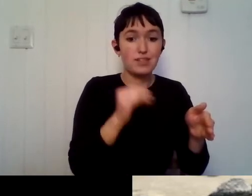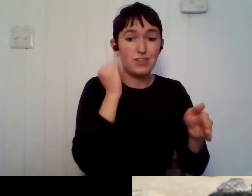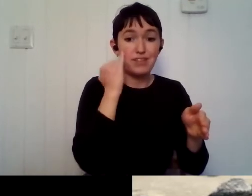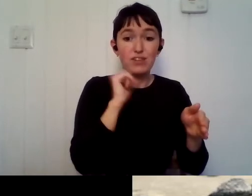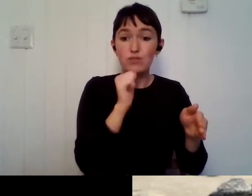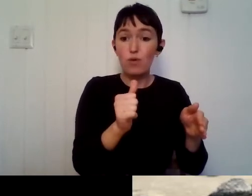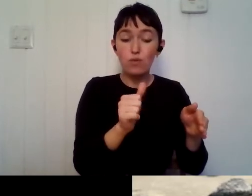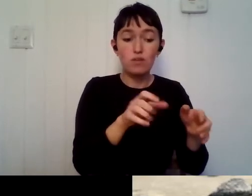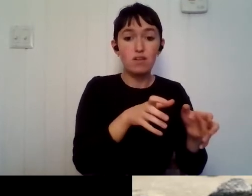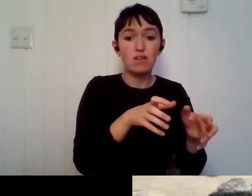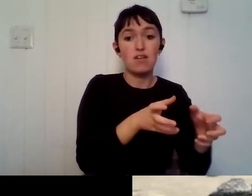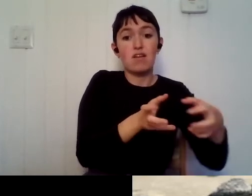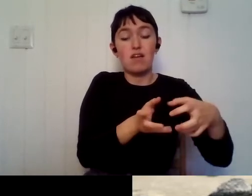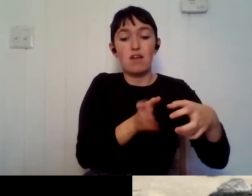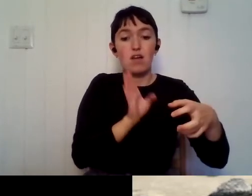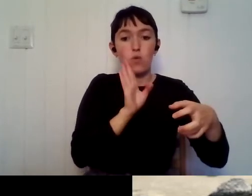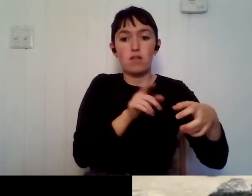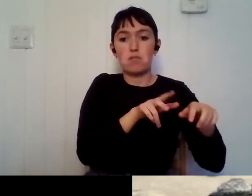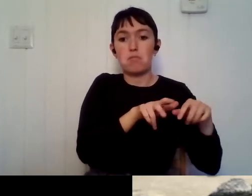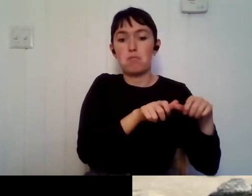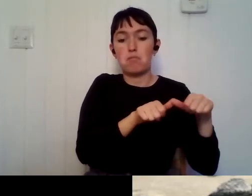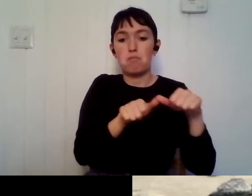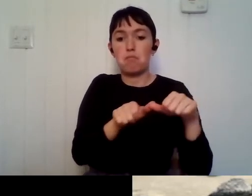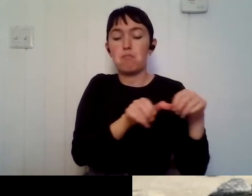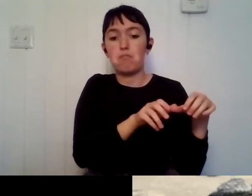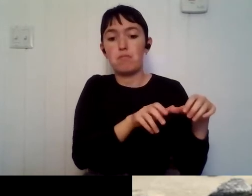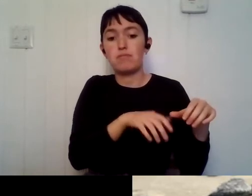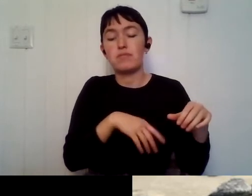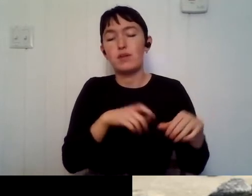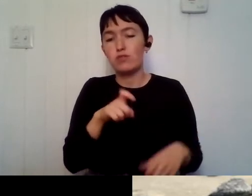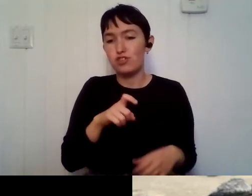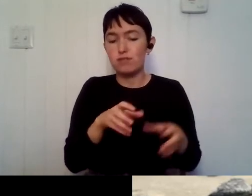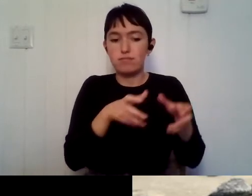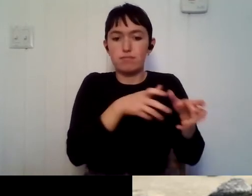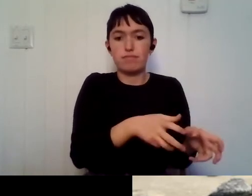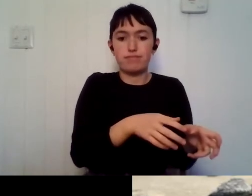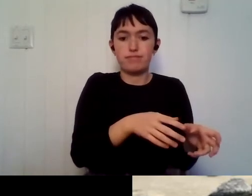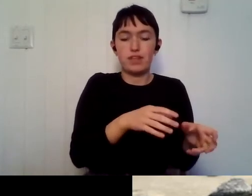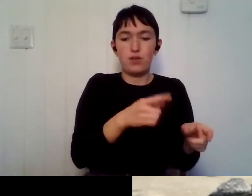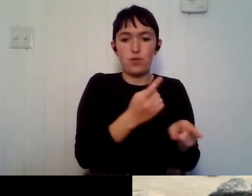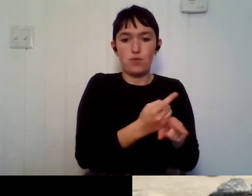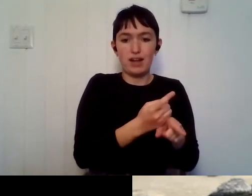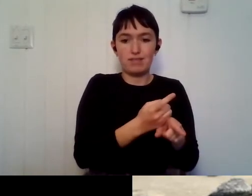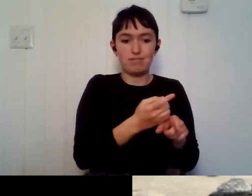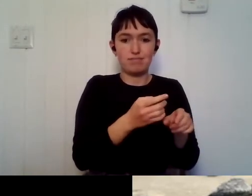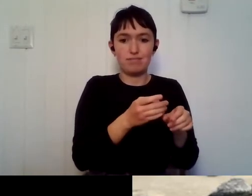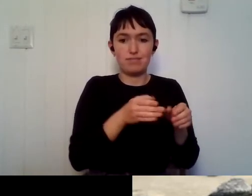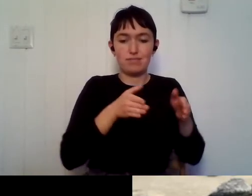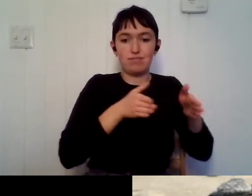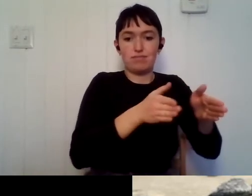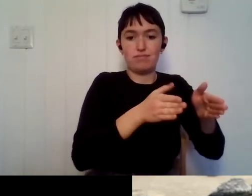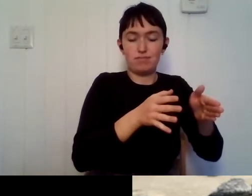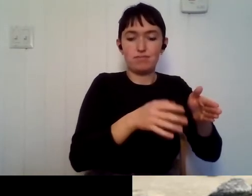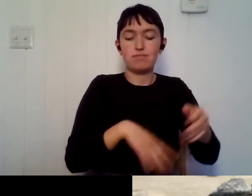it back, put it in the area that it was facing. Um, and also like, um, do your best to